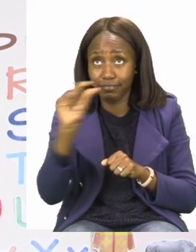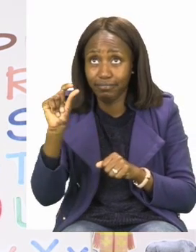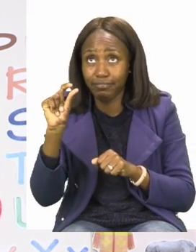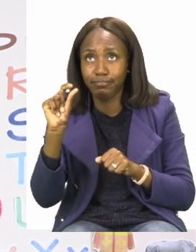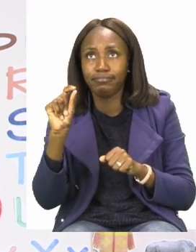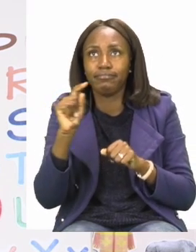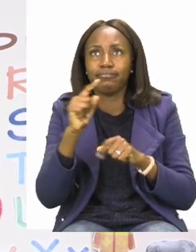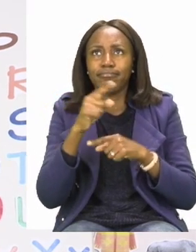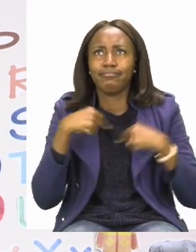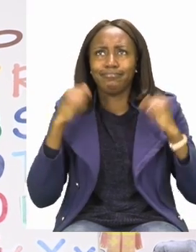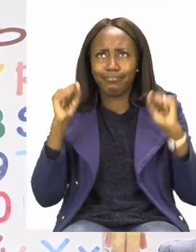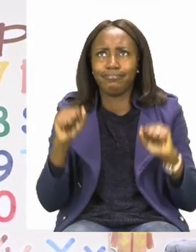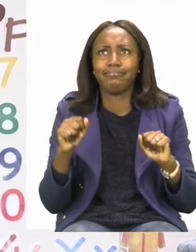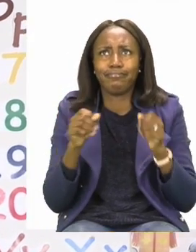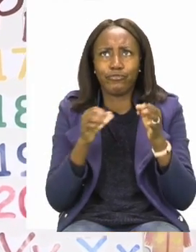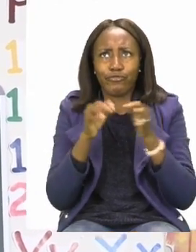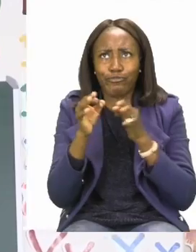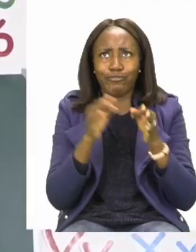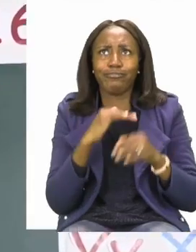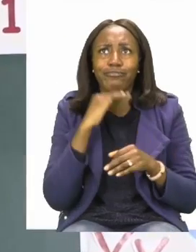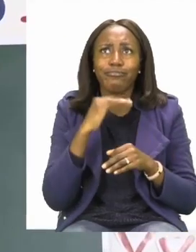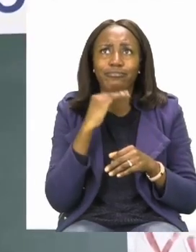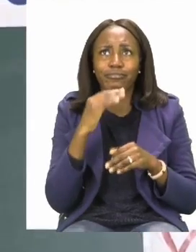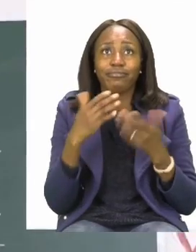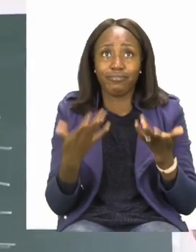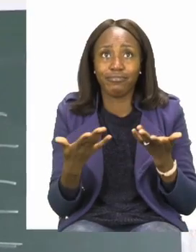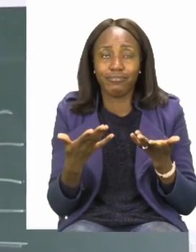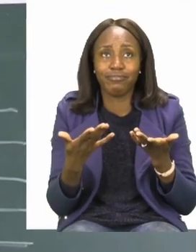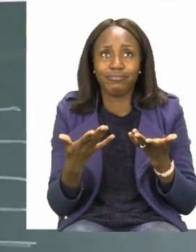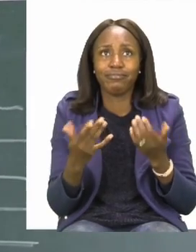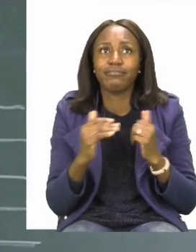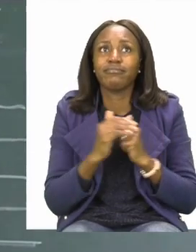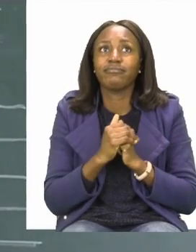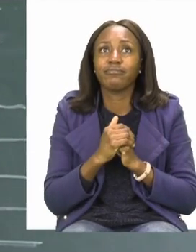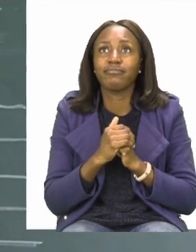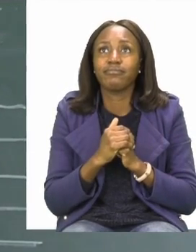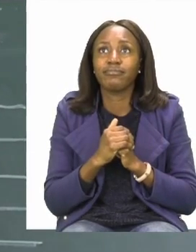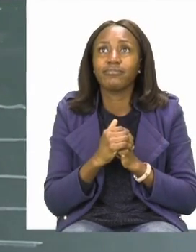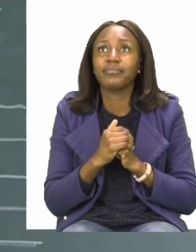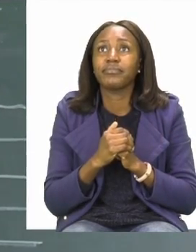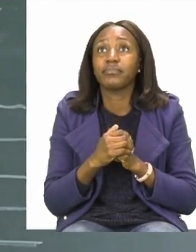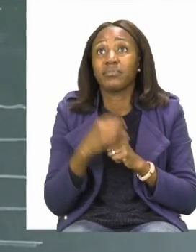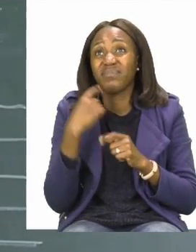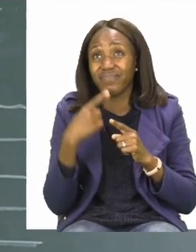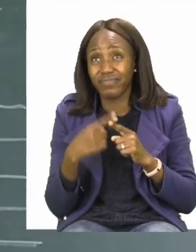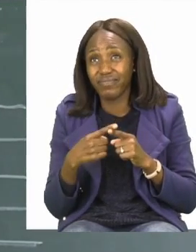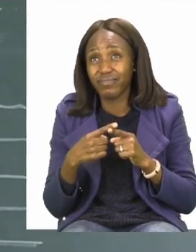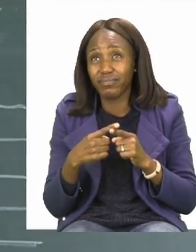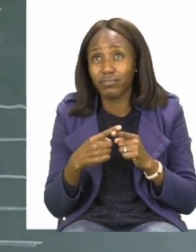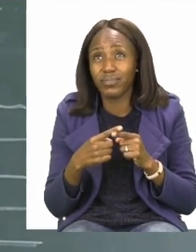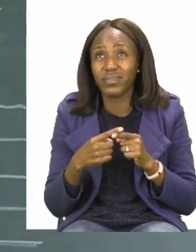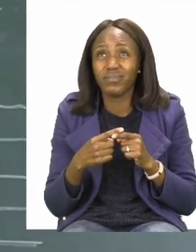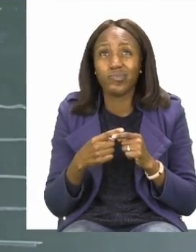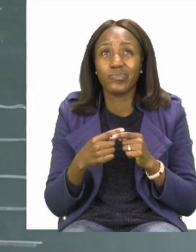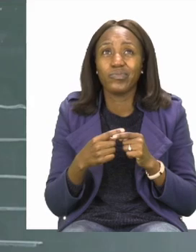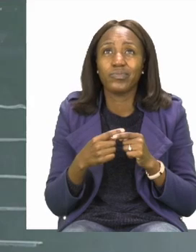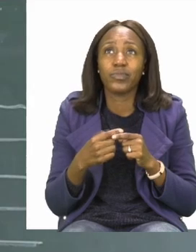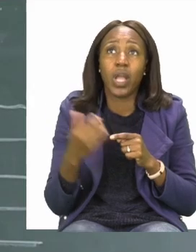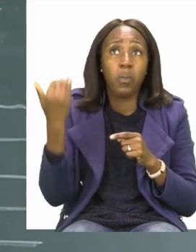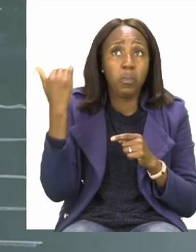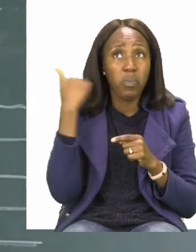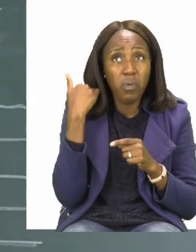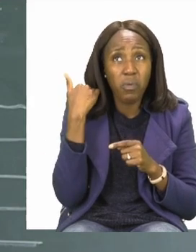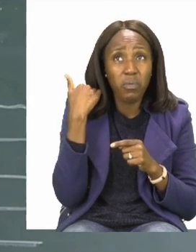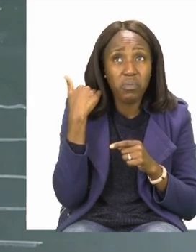open the story. So, we can say, there was once a cow